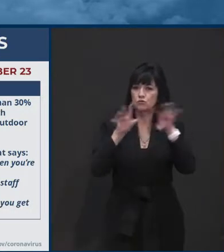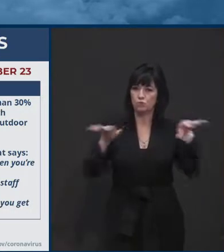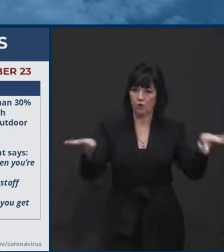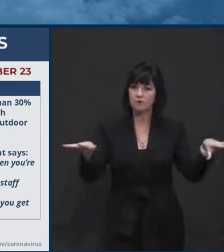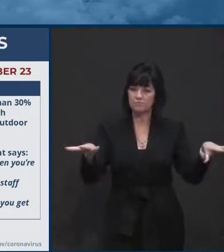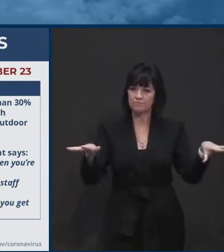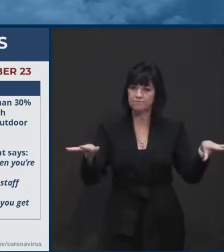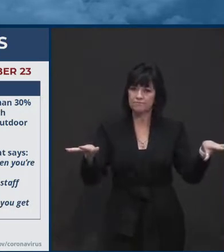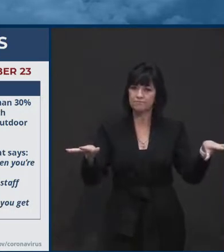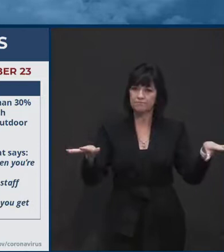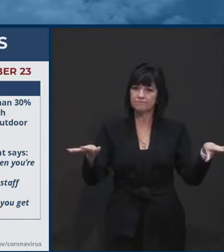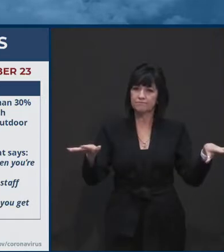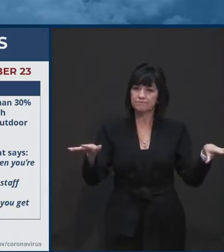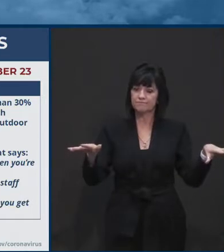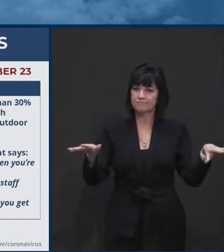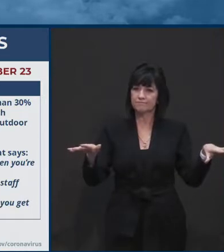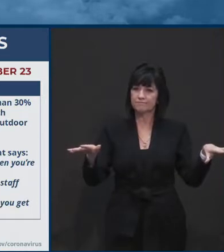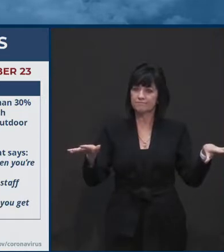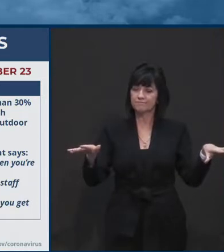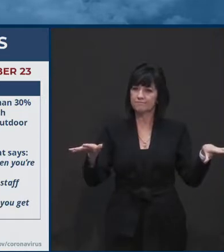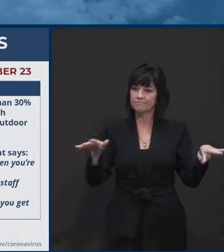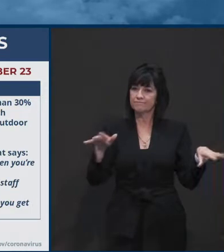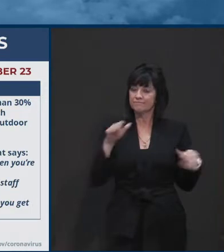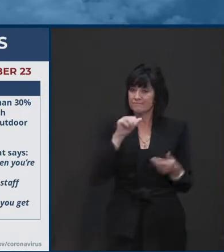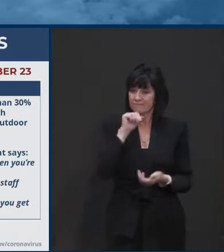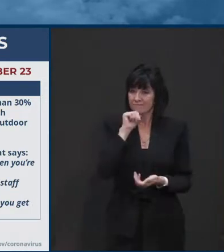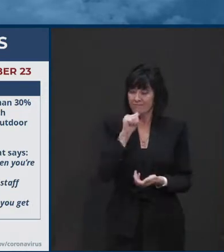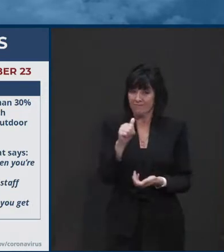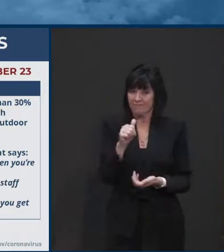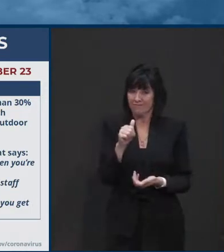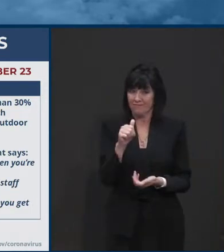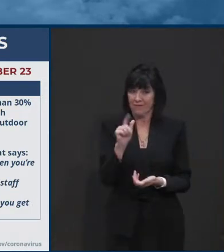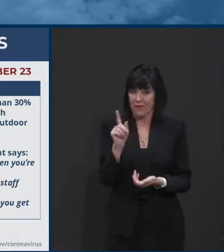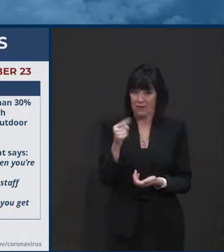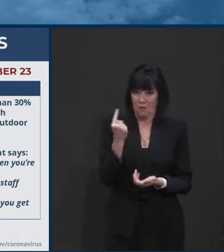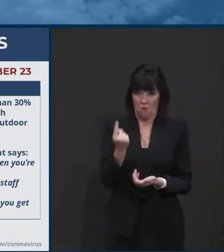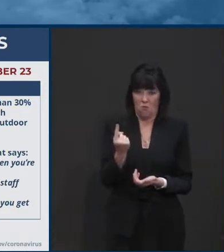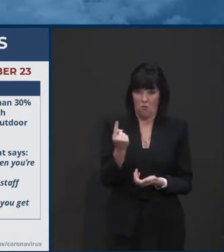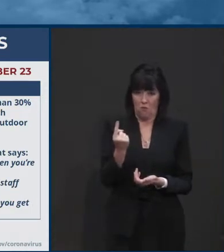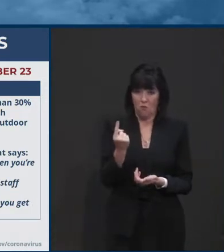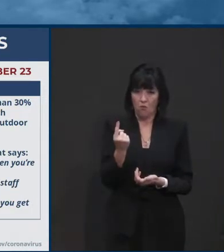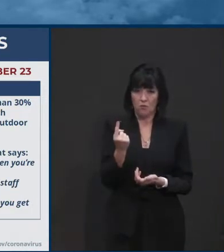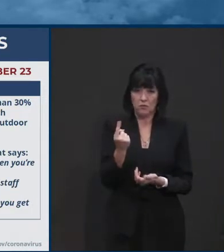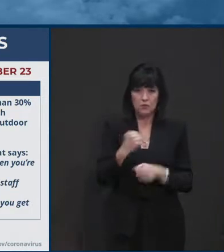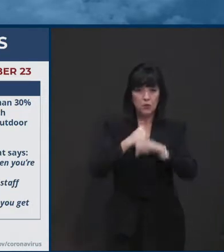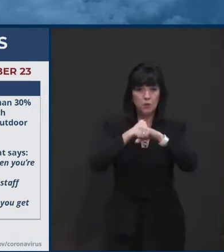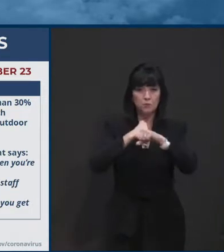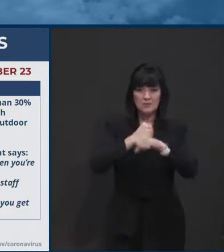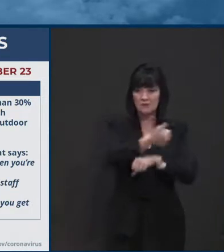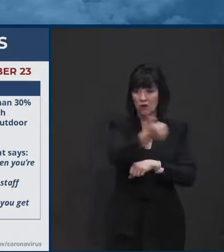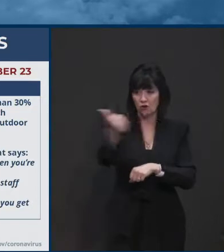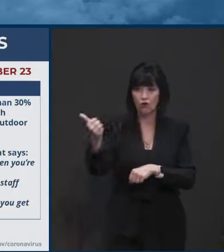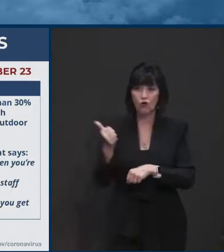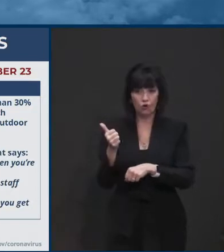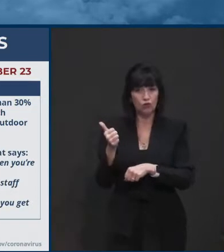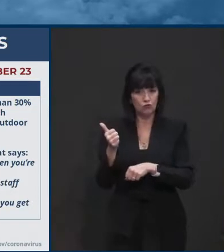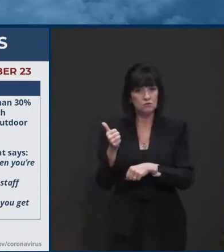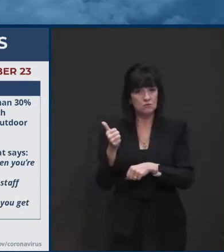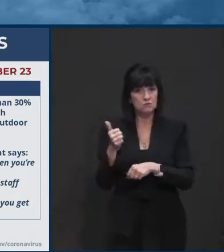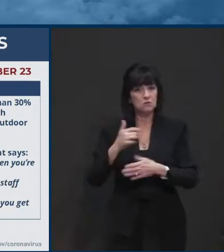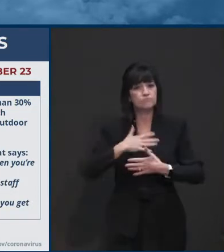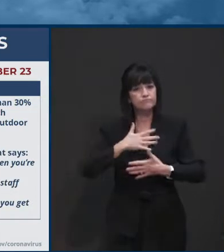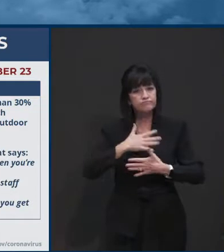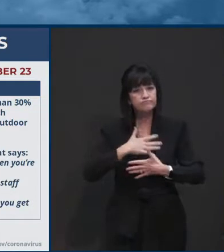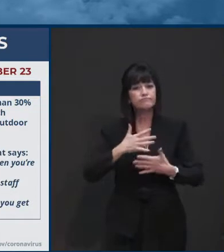not just earlier on, it, the, idea was that it was mostly to protect others from respiratory